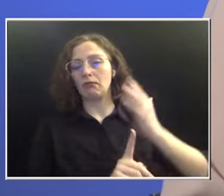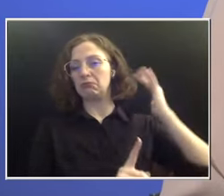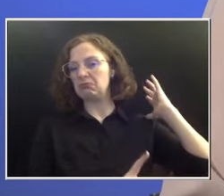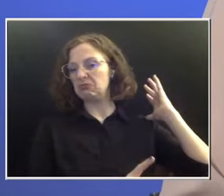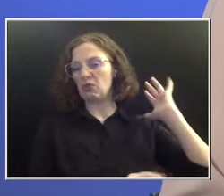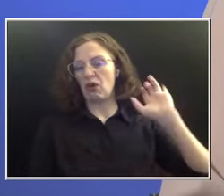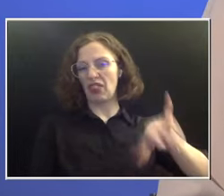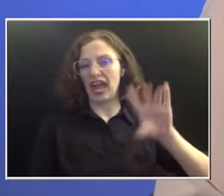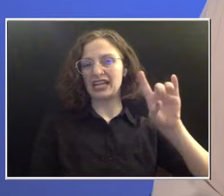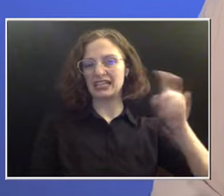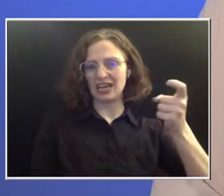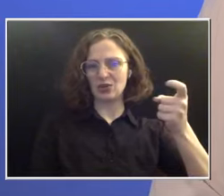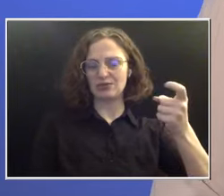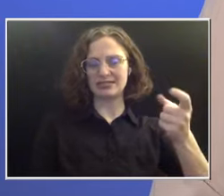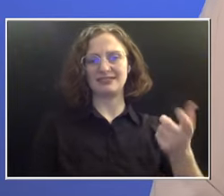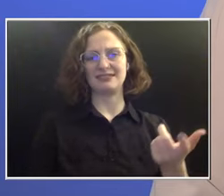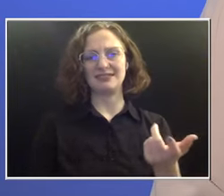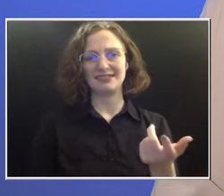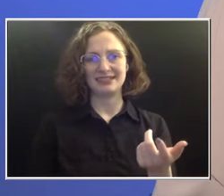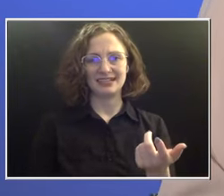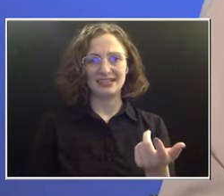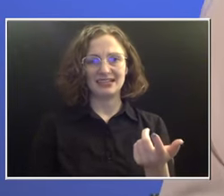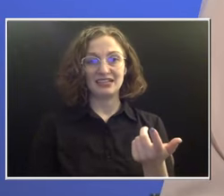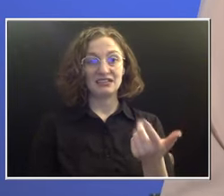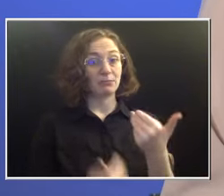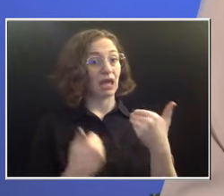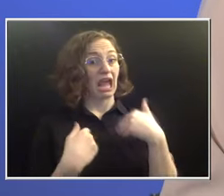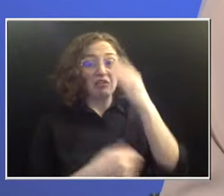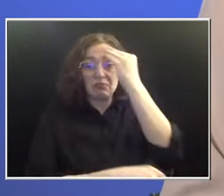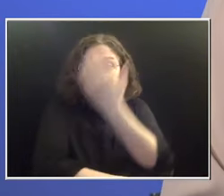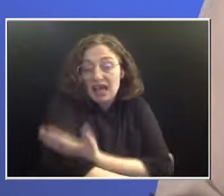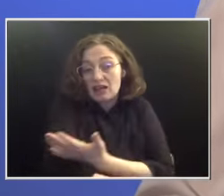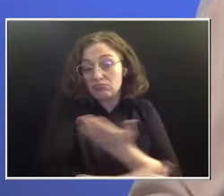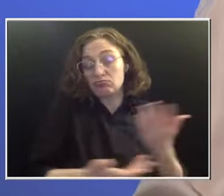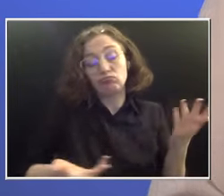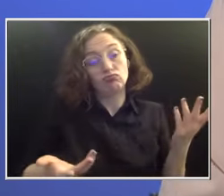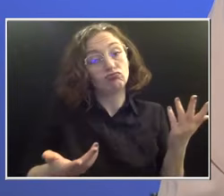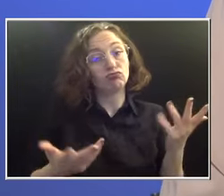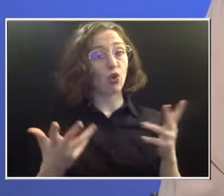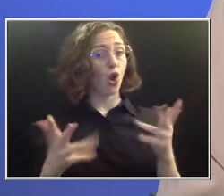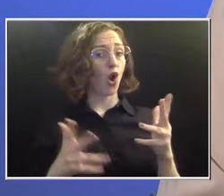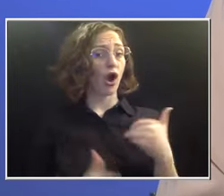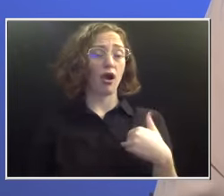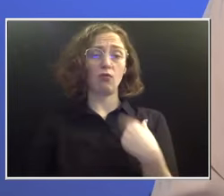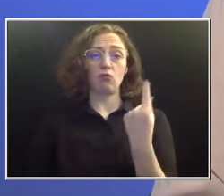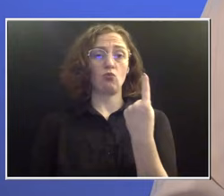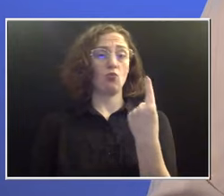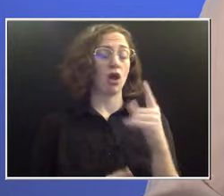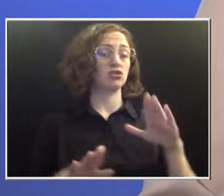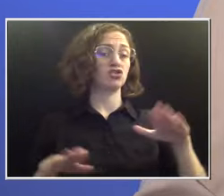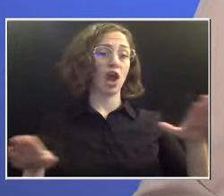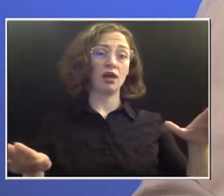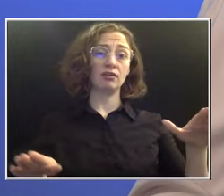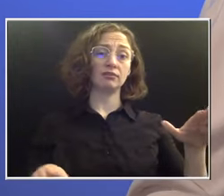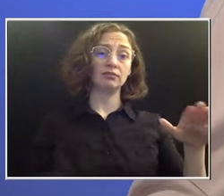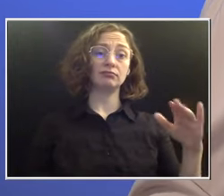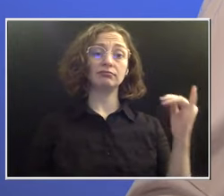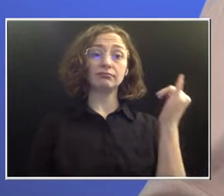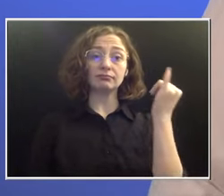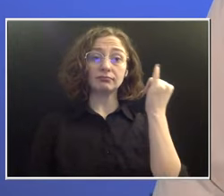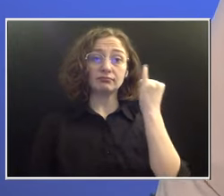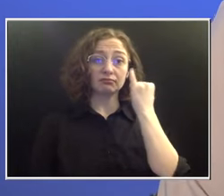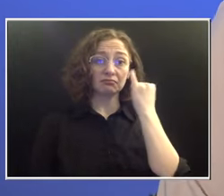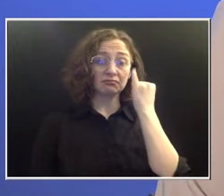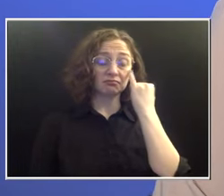that I have my son now, so we already have one child. So if there was a possibility